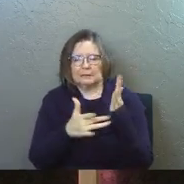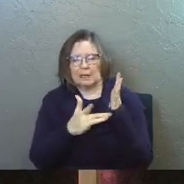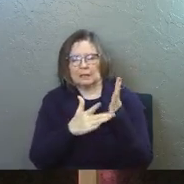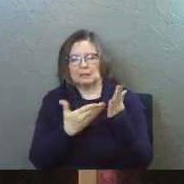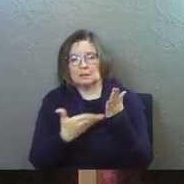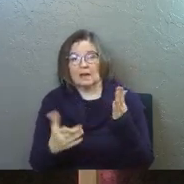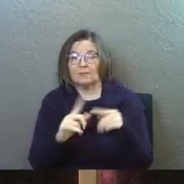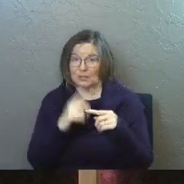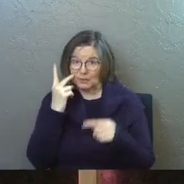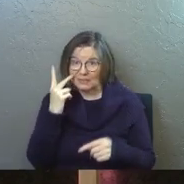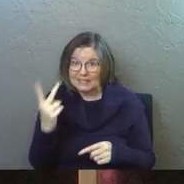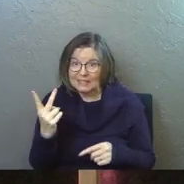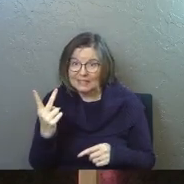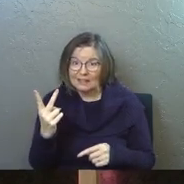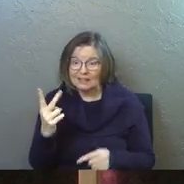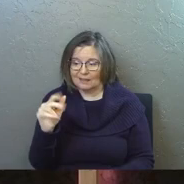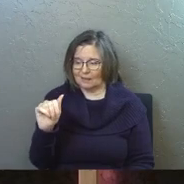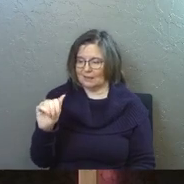but do you see?